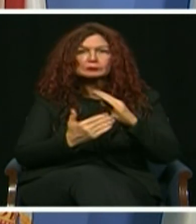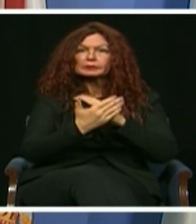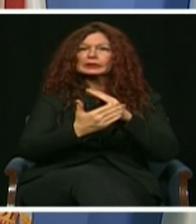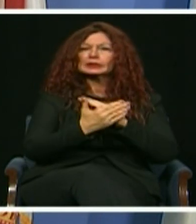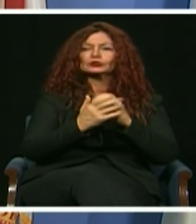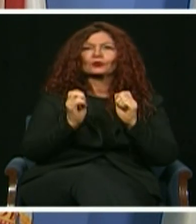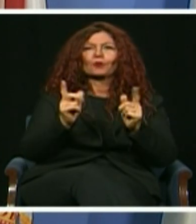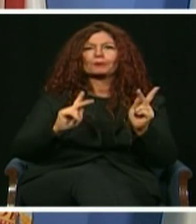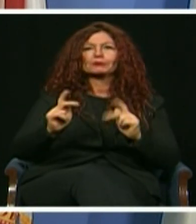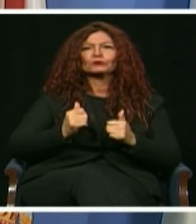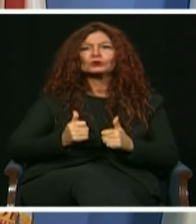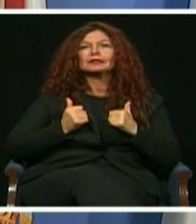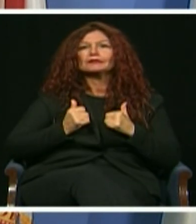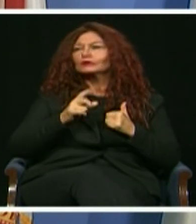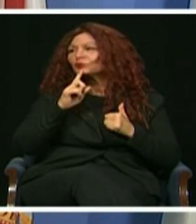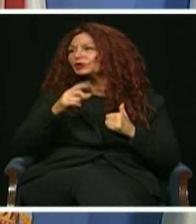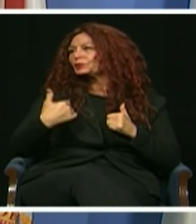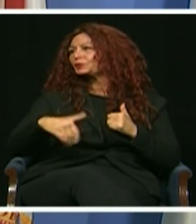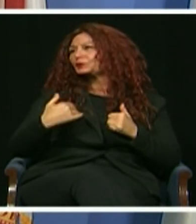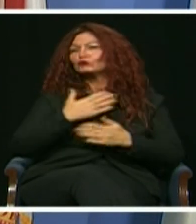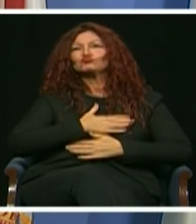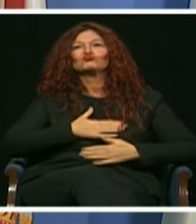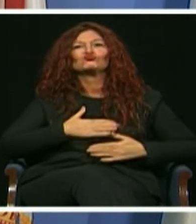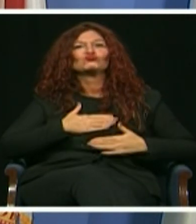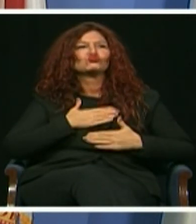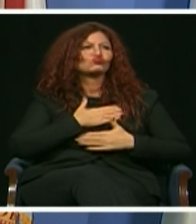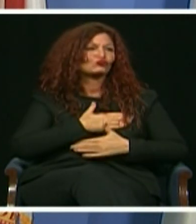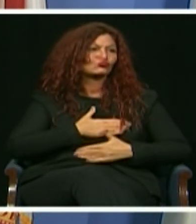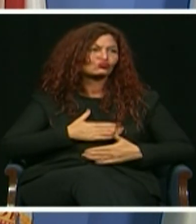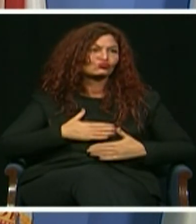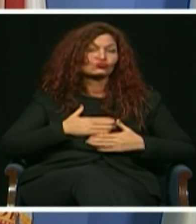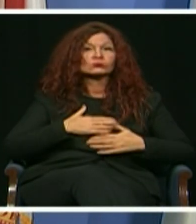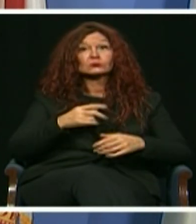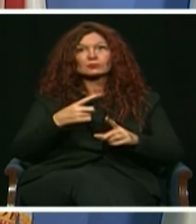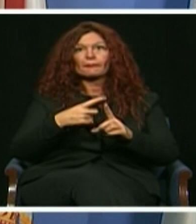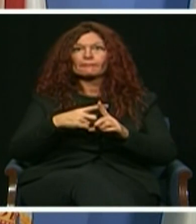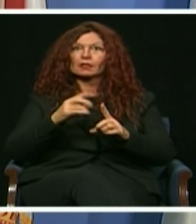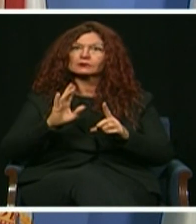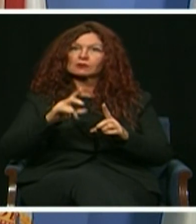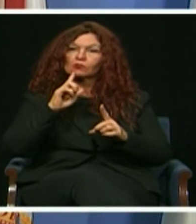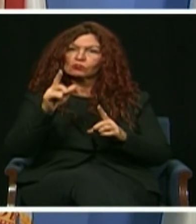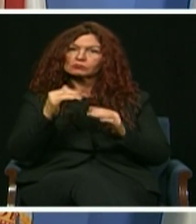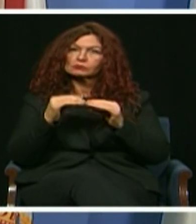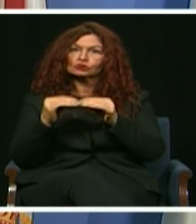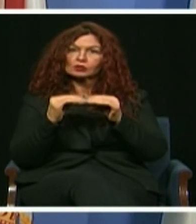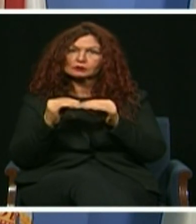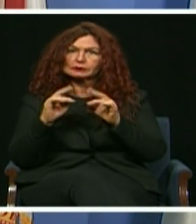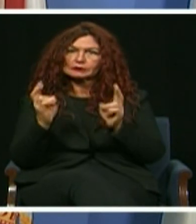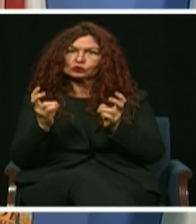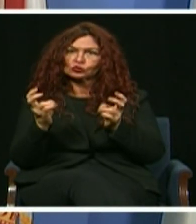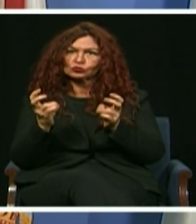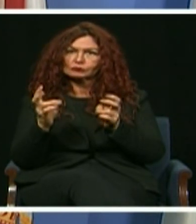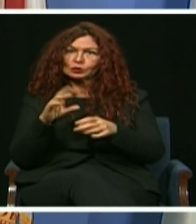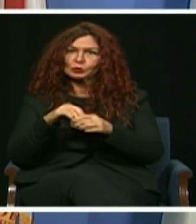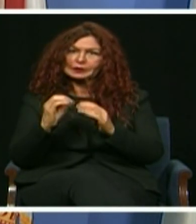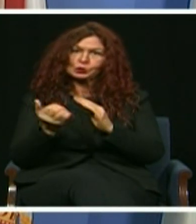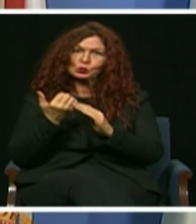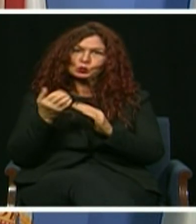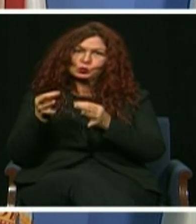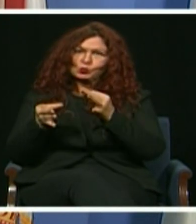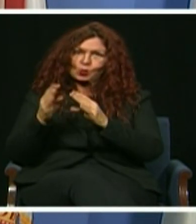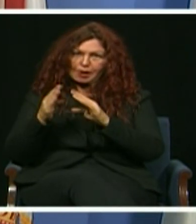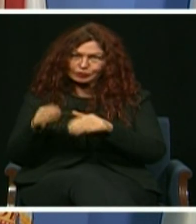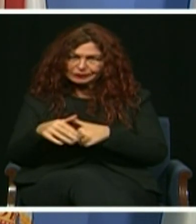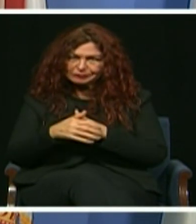Thanks also to Commissioner Heyman for leading on justice issues, including the new courthouse. And when it comes to ensuring that Miami